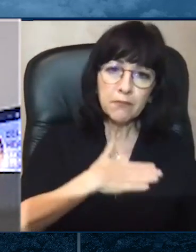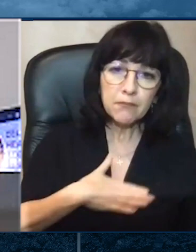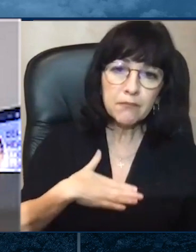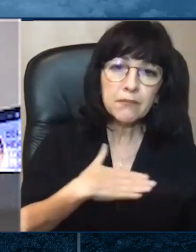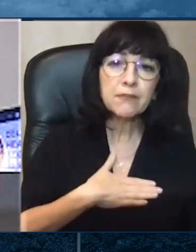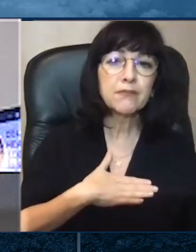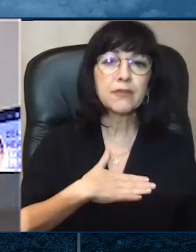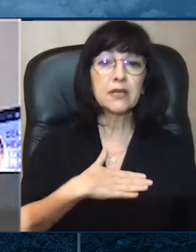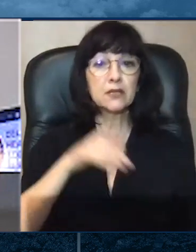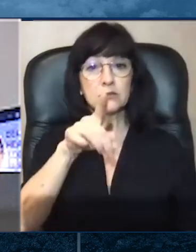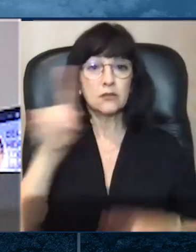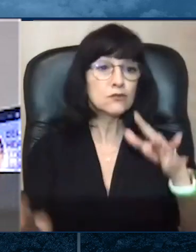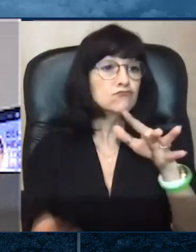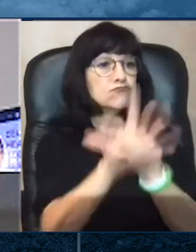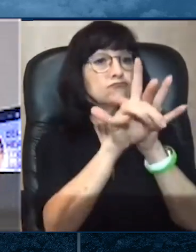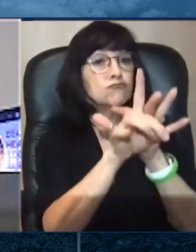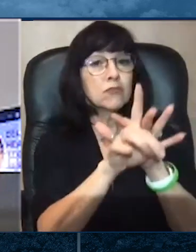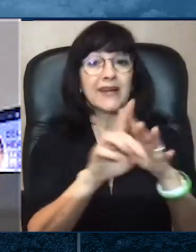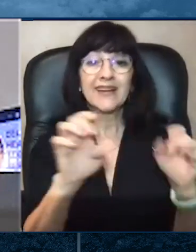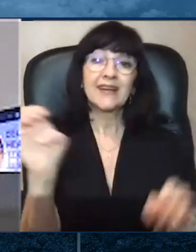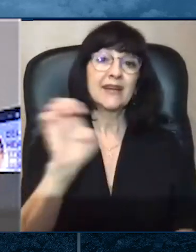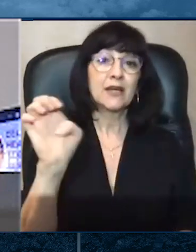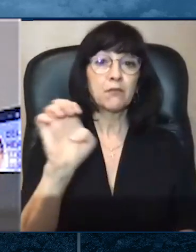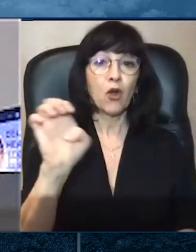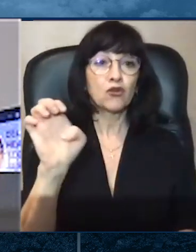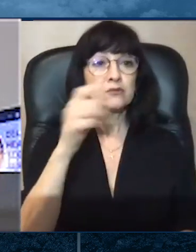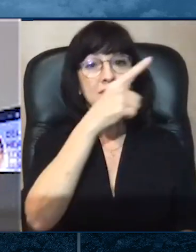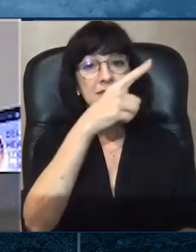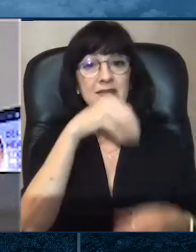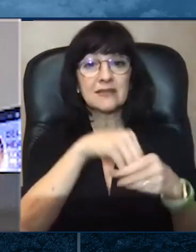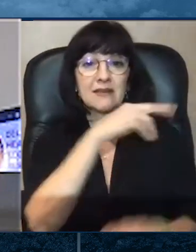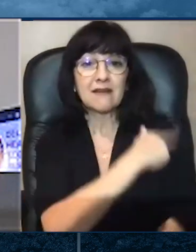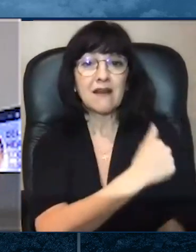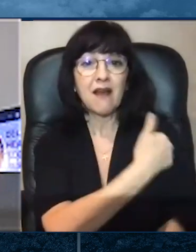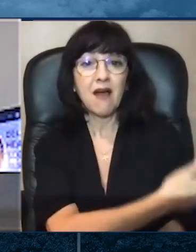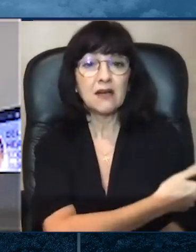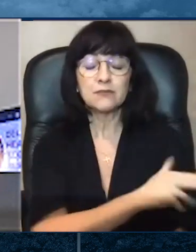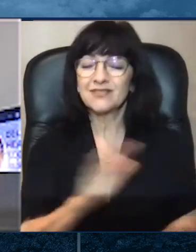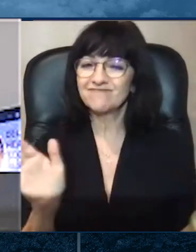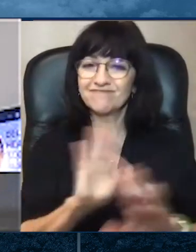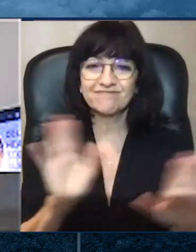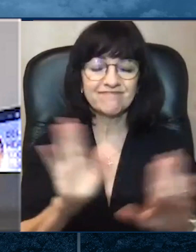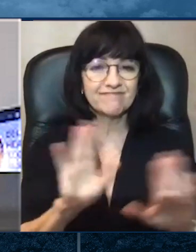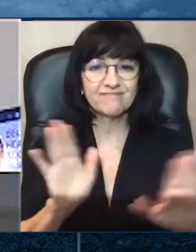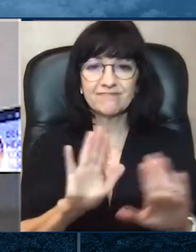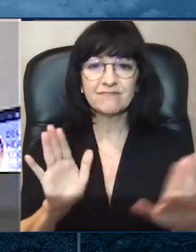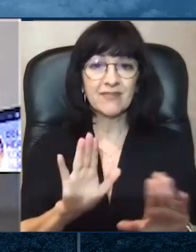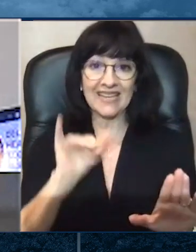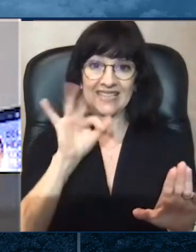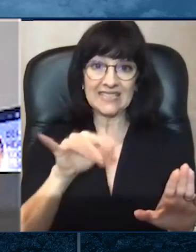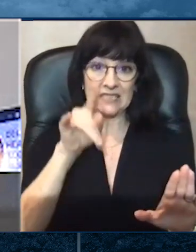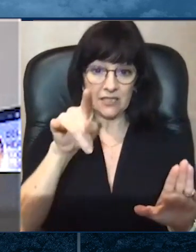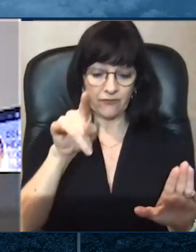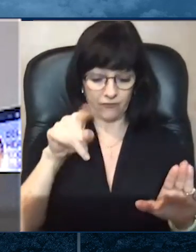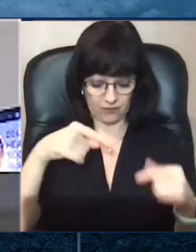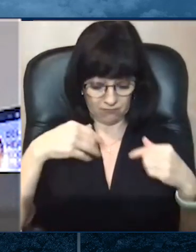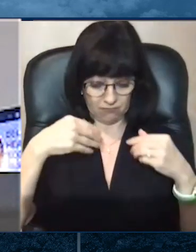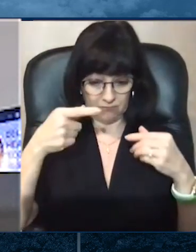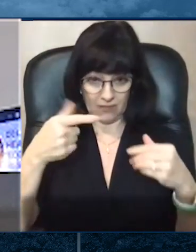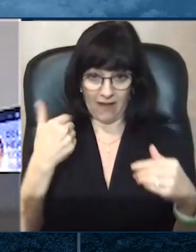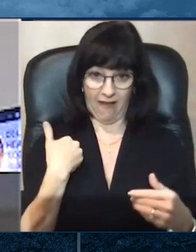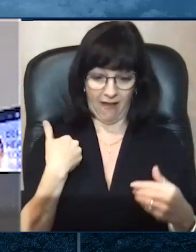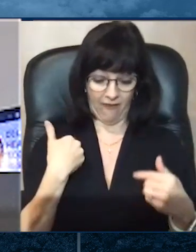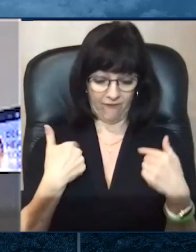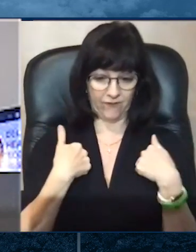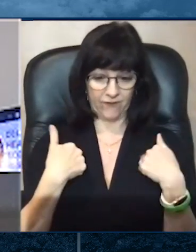Si usted tiene síntomas, podría infectar a otras personas. Es importante que